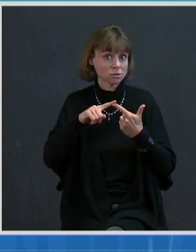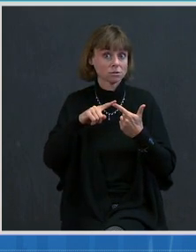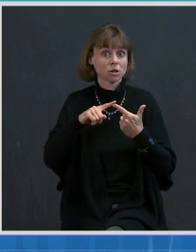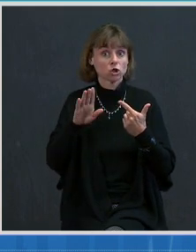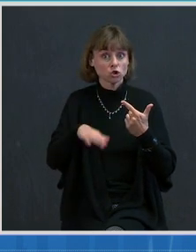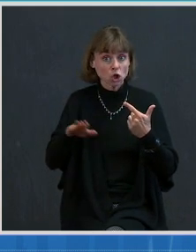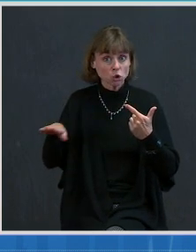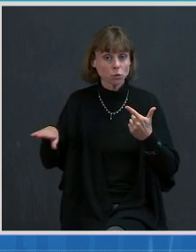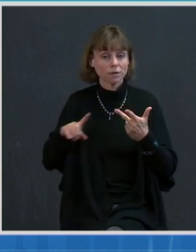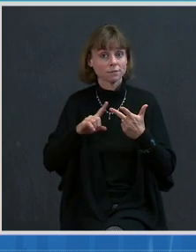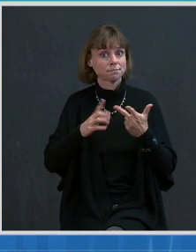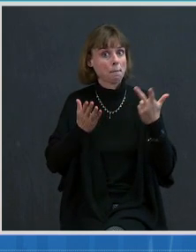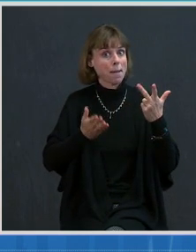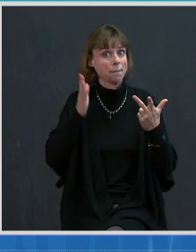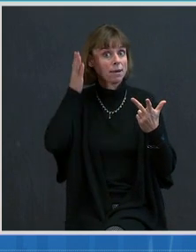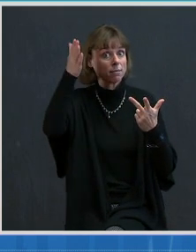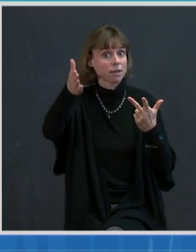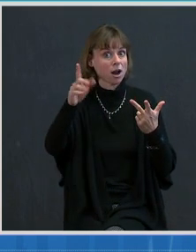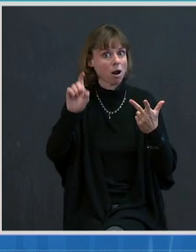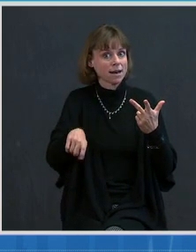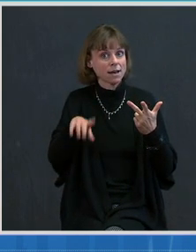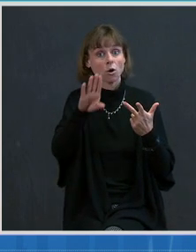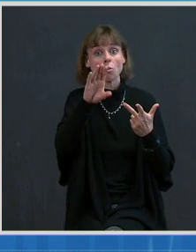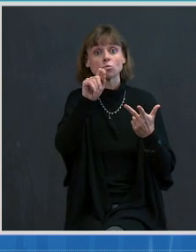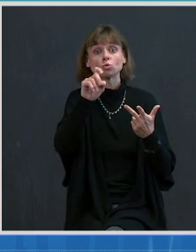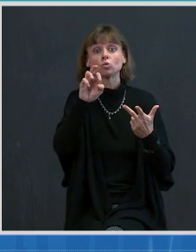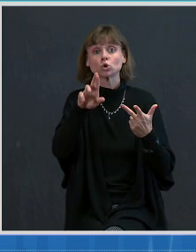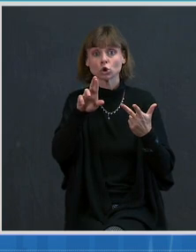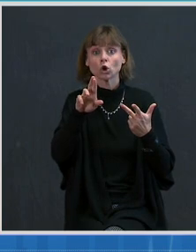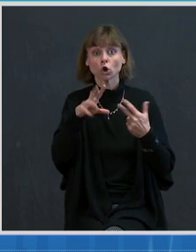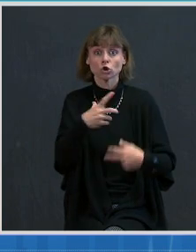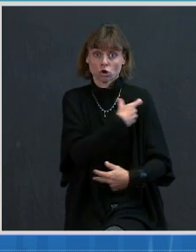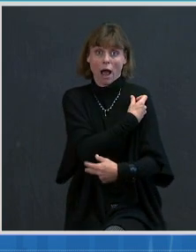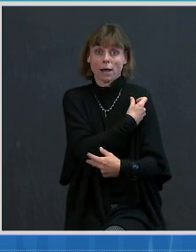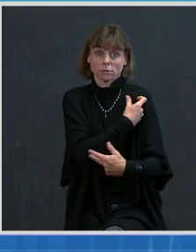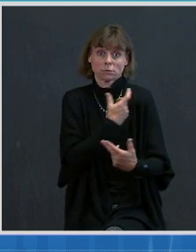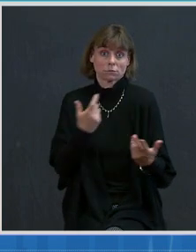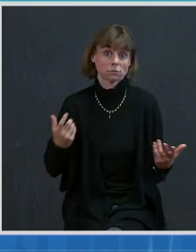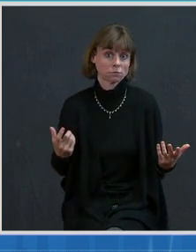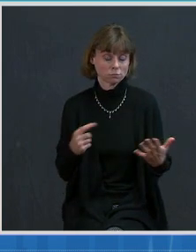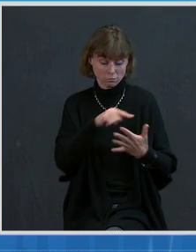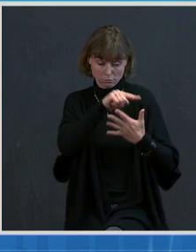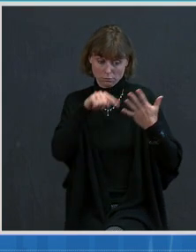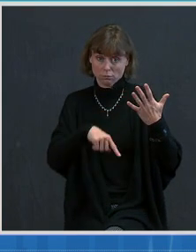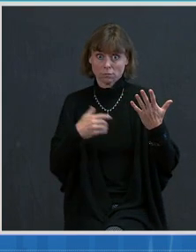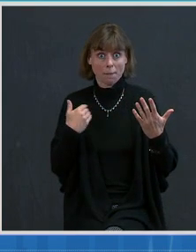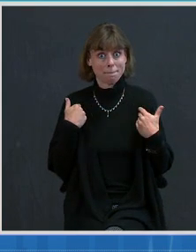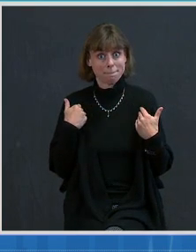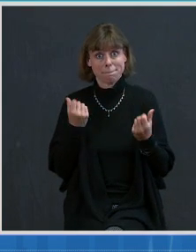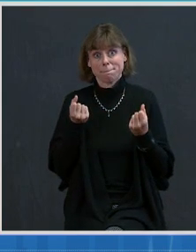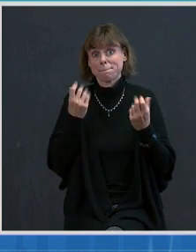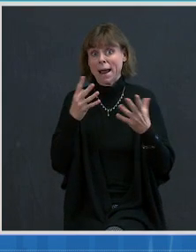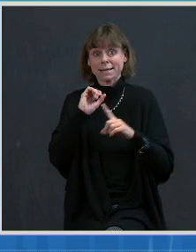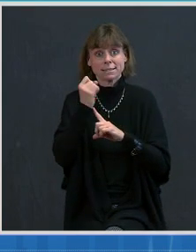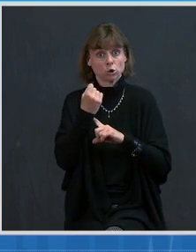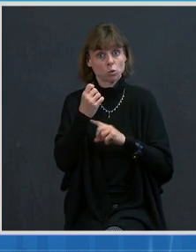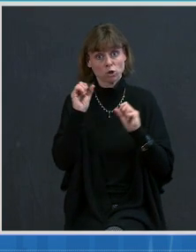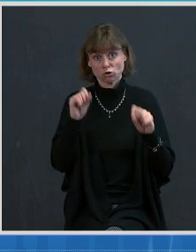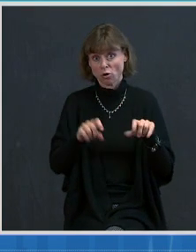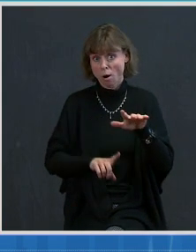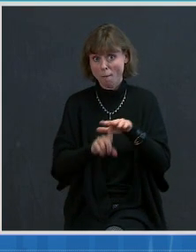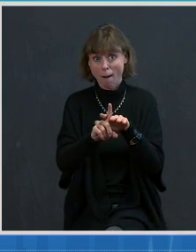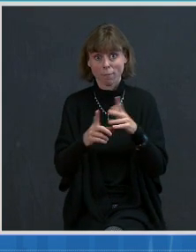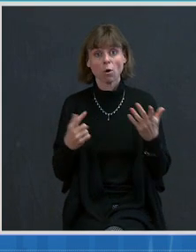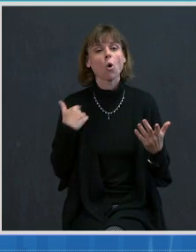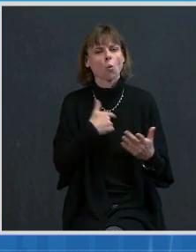booster shots down the road, other things. So it's a very big equation with a lot of scenarios in it. And our job is to be prepared for